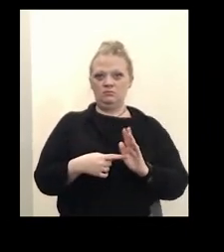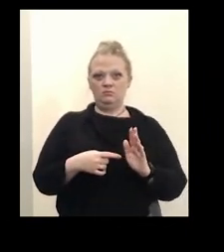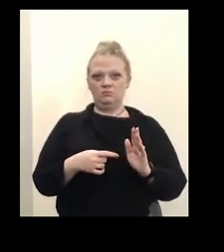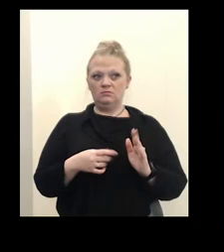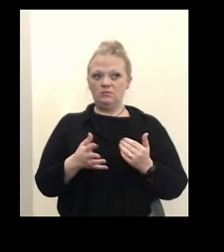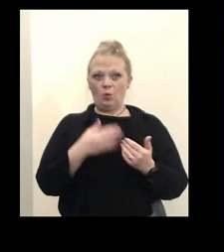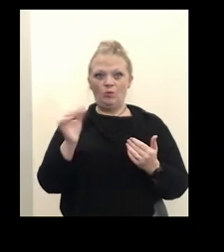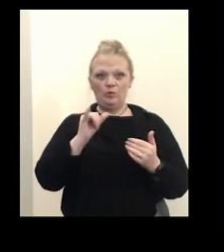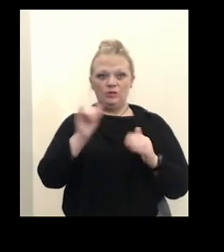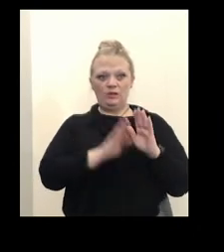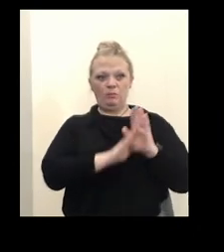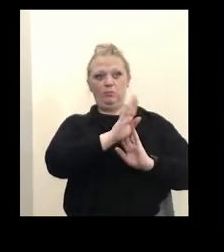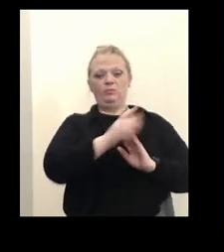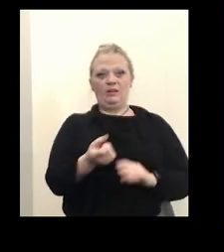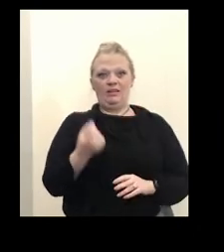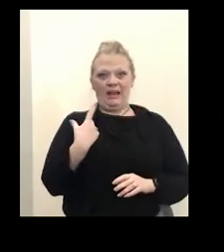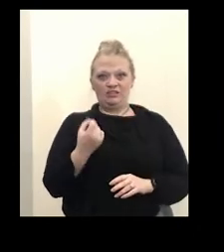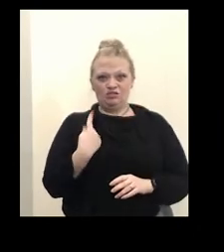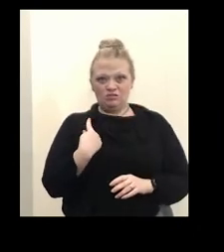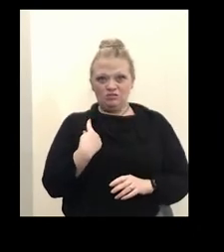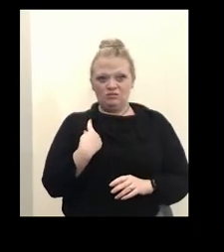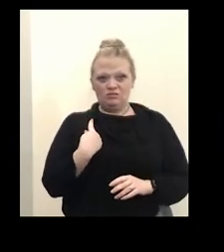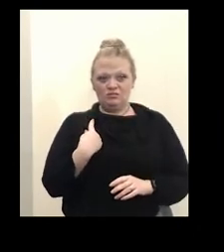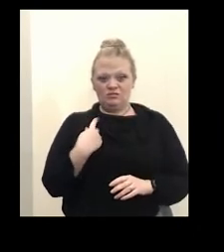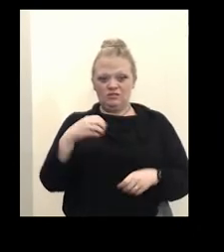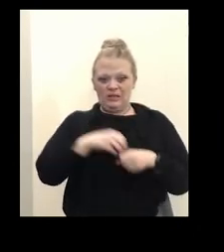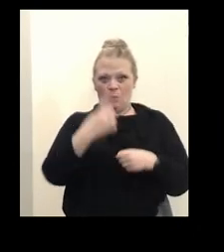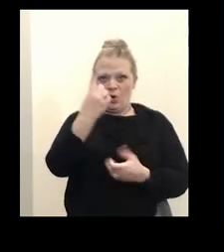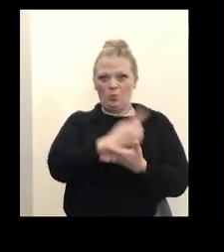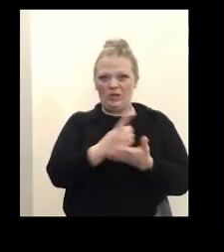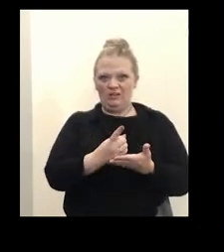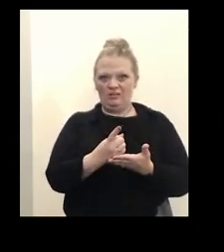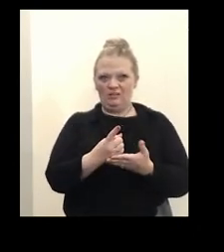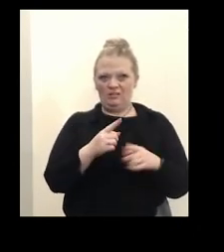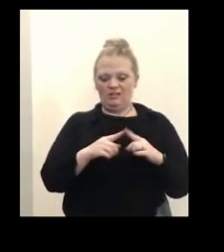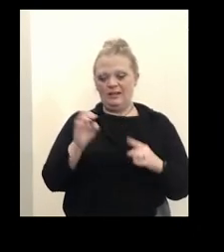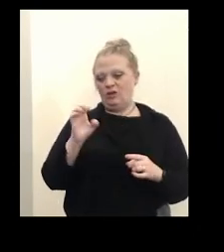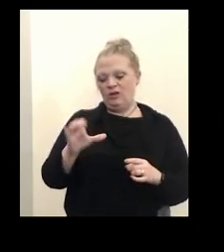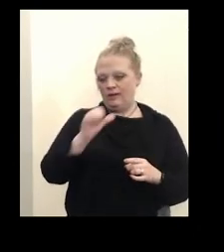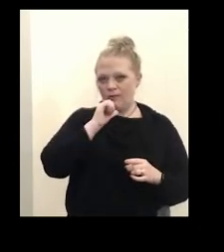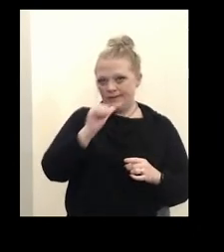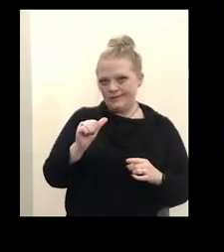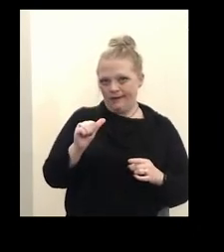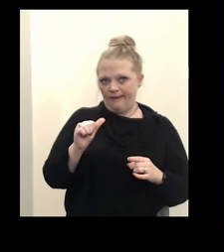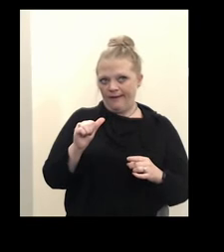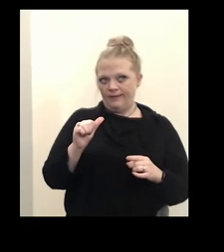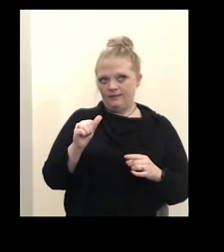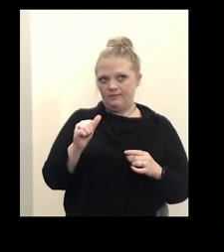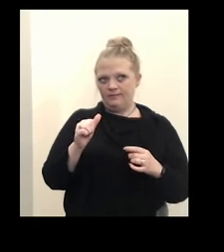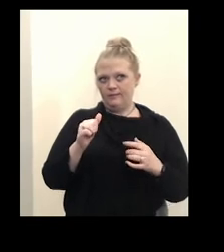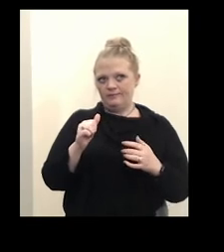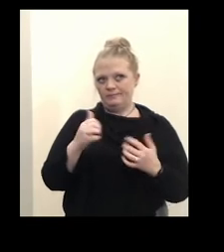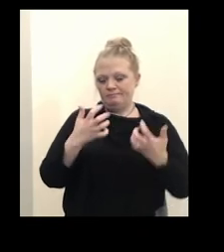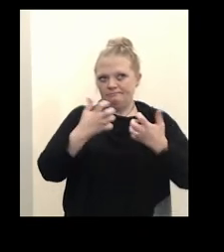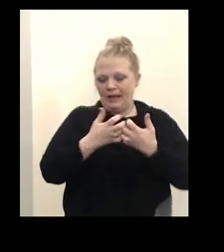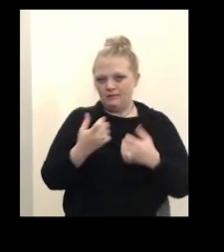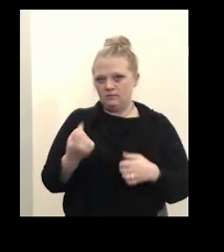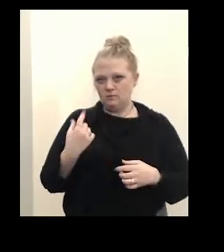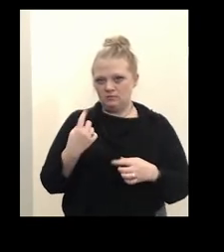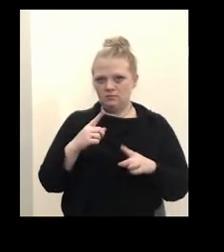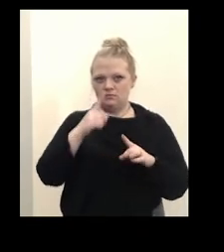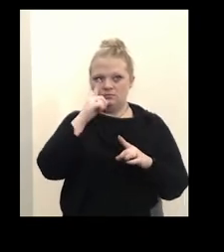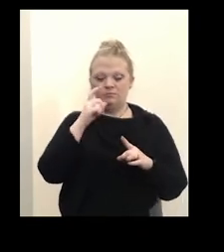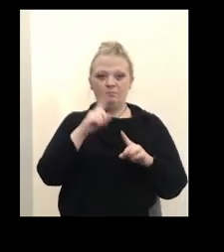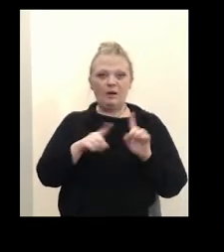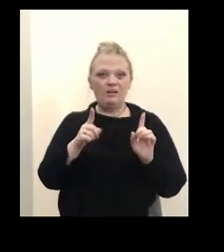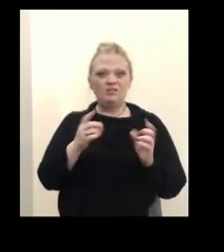just in the past week, even though Erie County really hasn't come close to its spike from last year. It's because there's so many more people that are hospitalized with